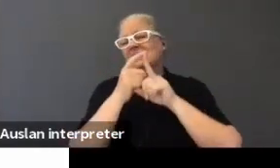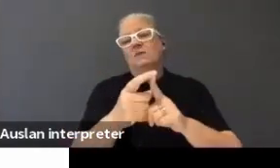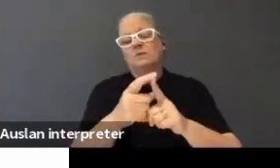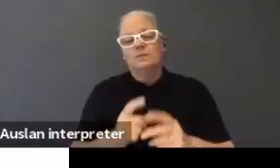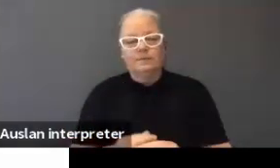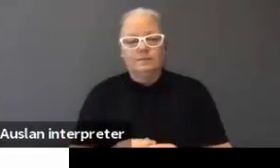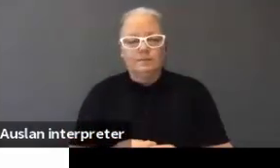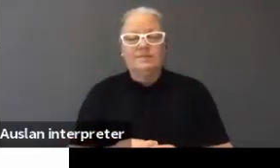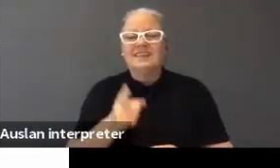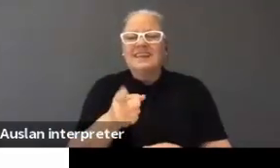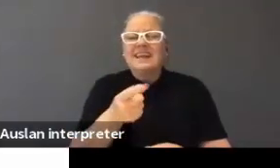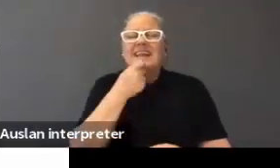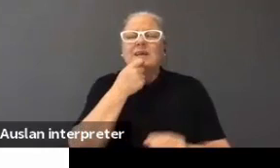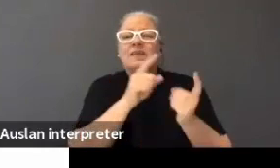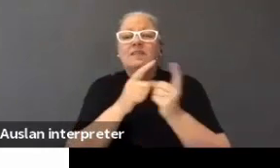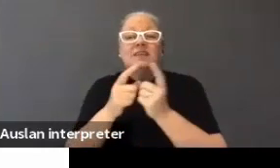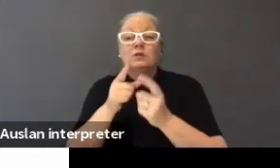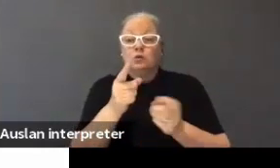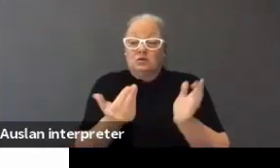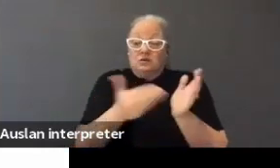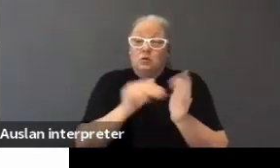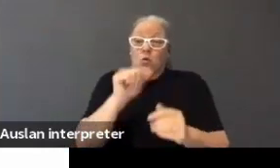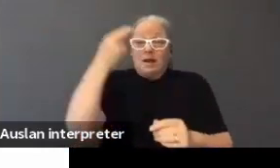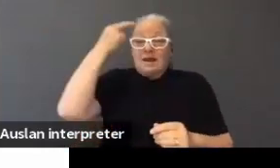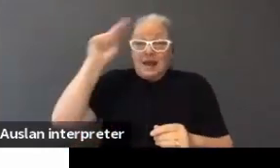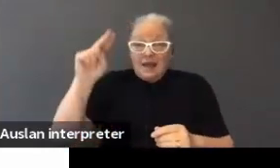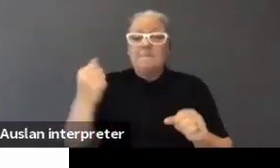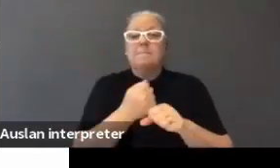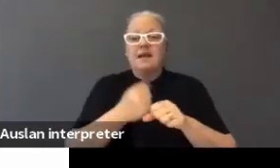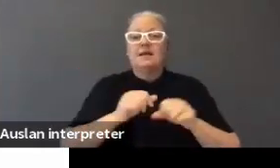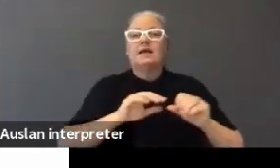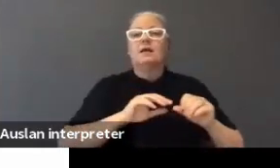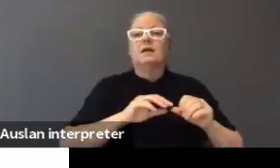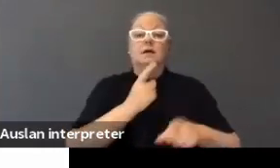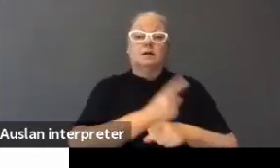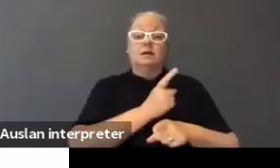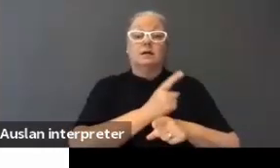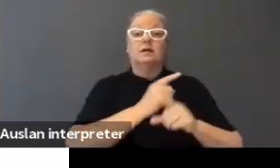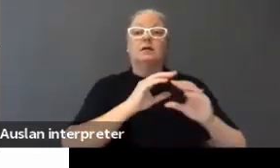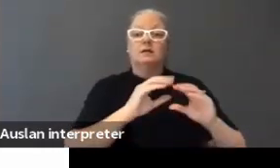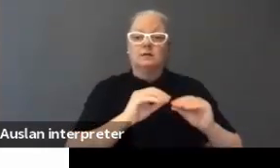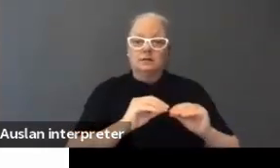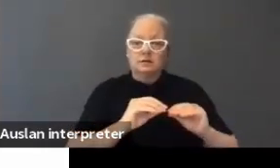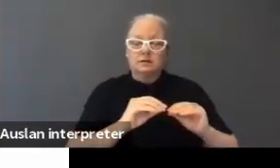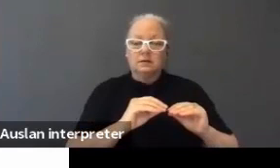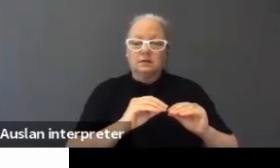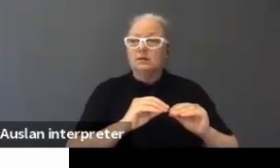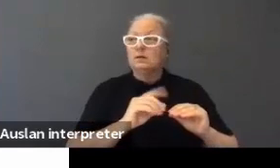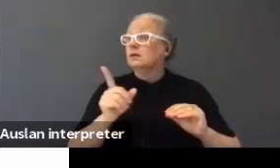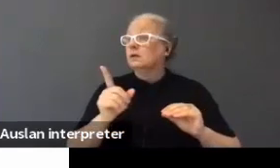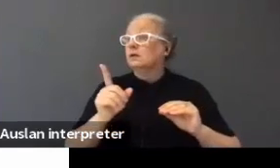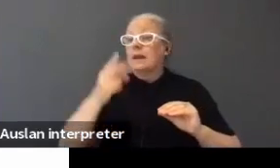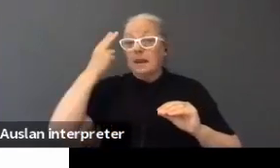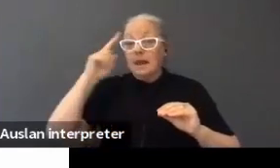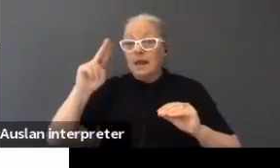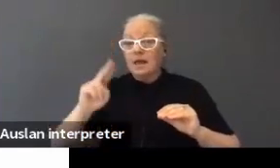Little things like saying your name helps to slow things down. So there's something else that has